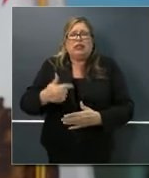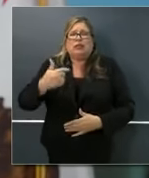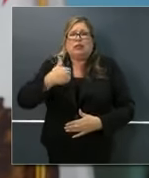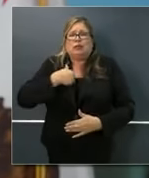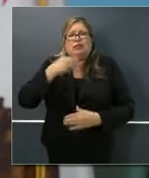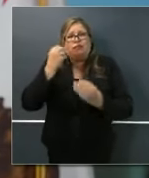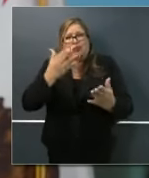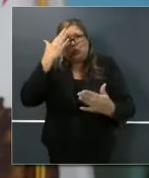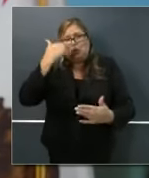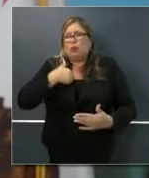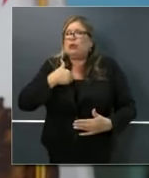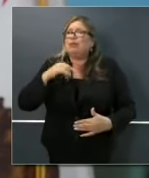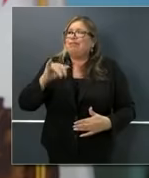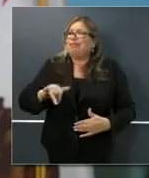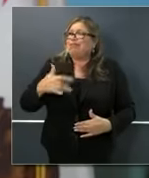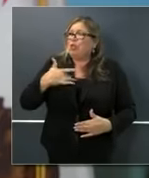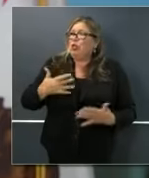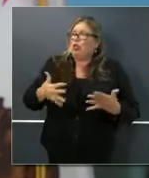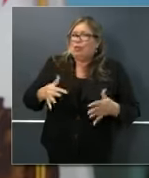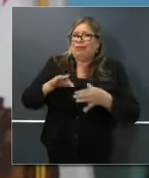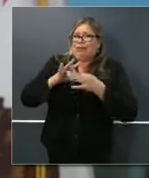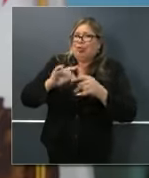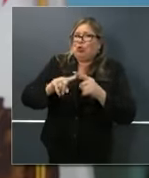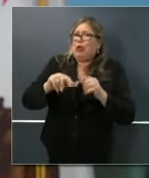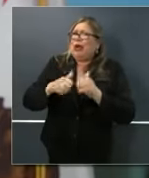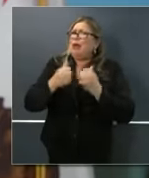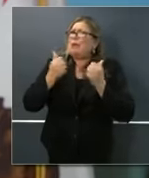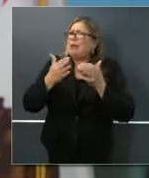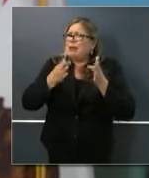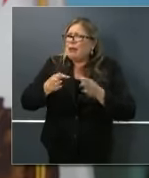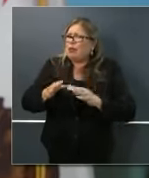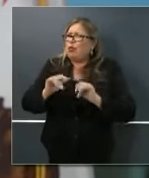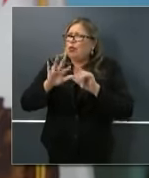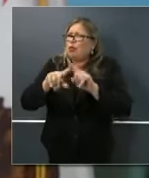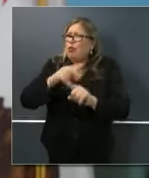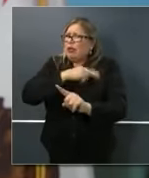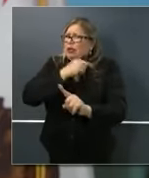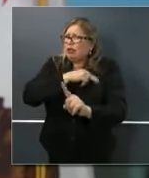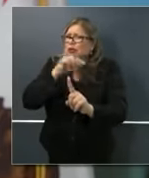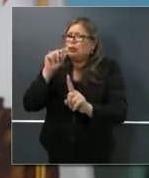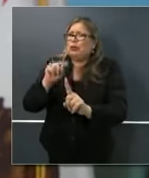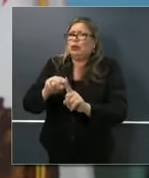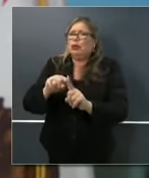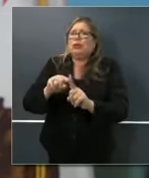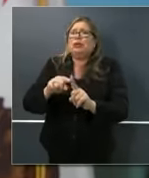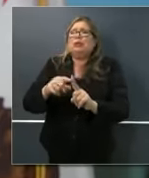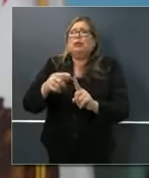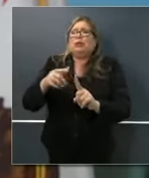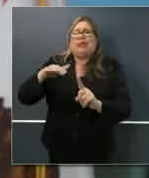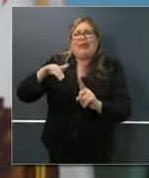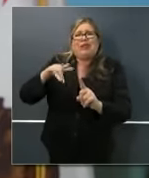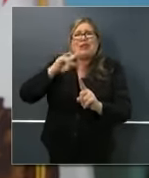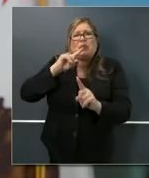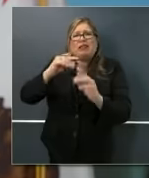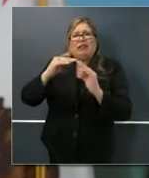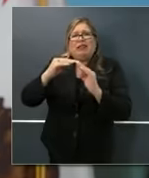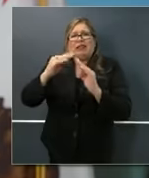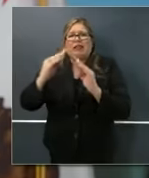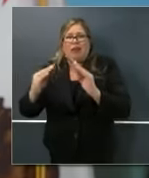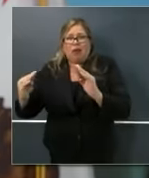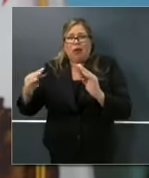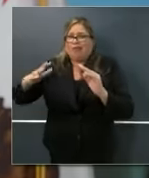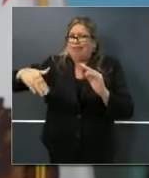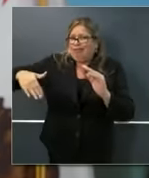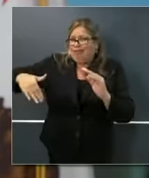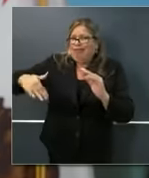around the hospitalization numbers, with the exception of today, not having yet gone down, just the rate of growth